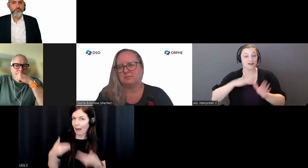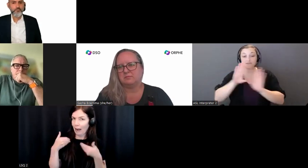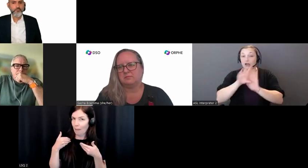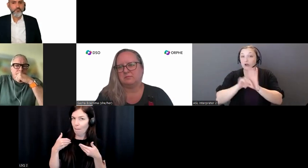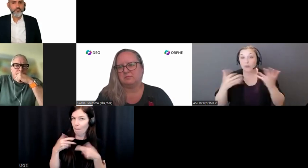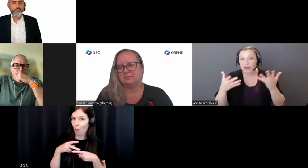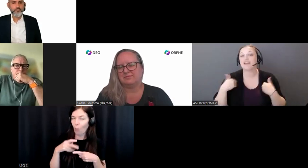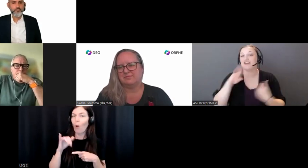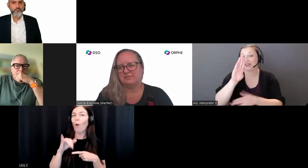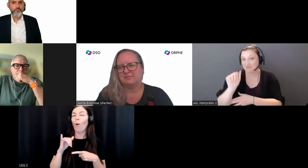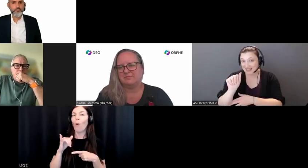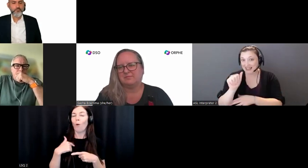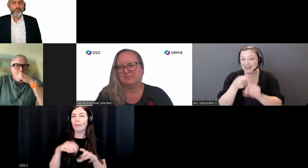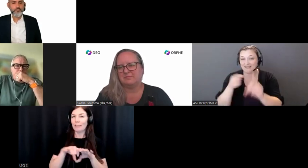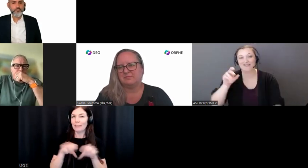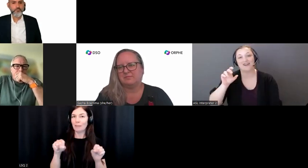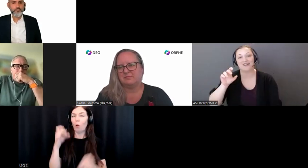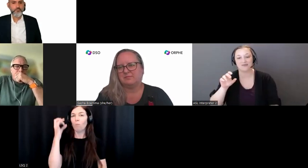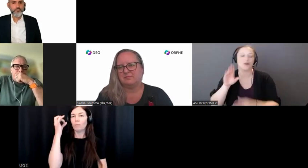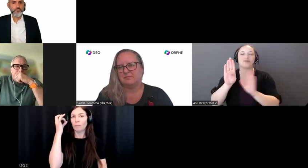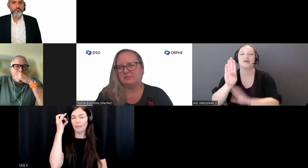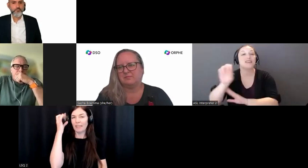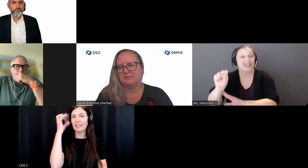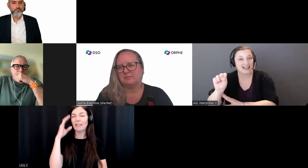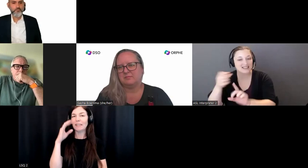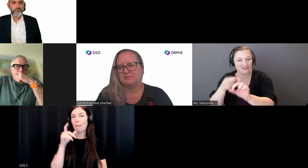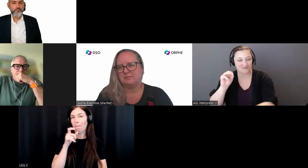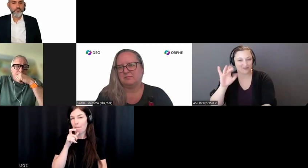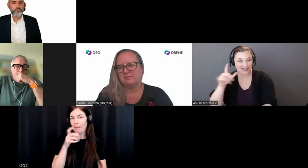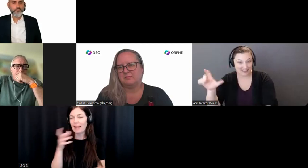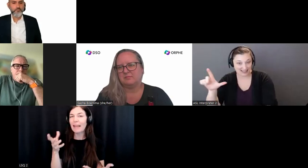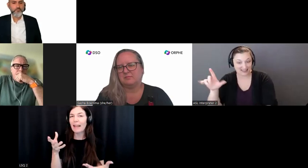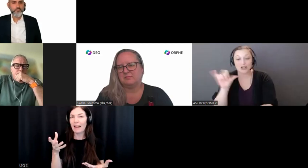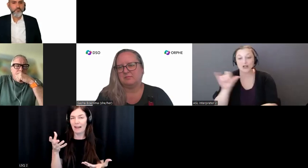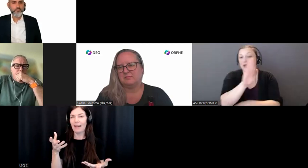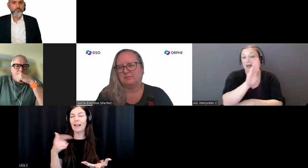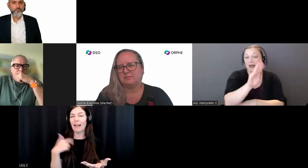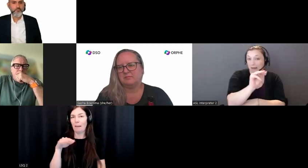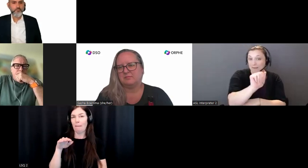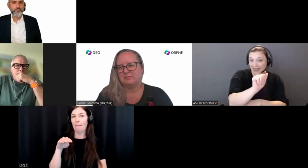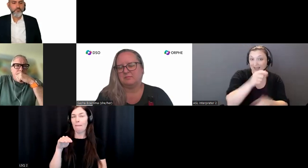University and a Master of Arts in Critical Disability Studies from York University.